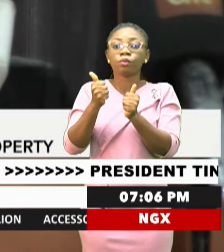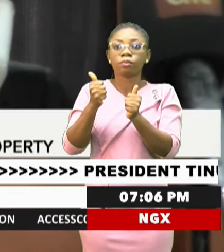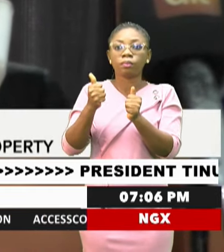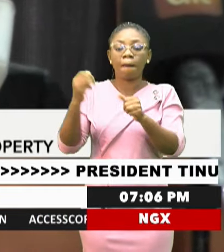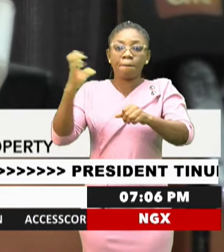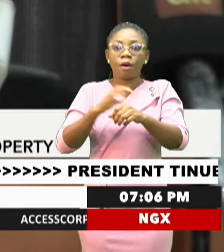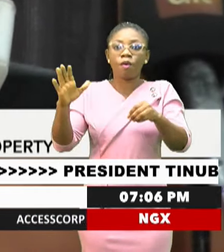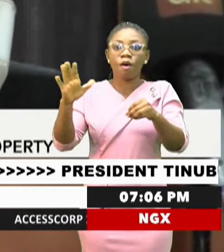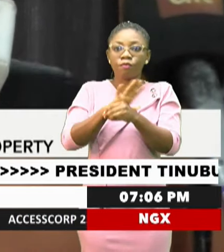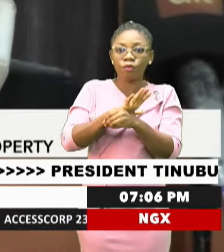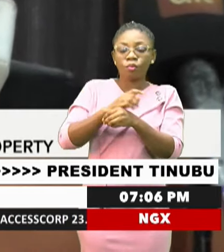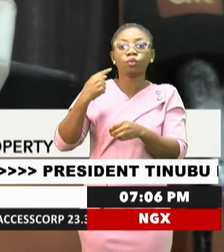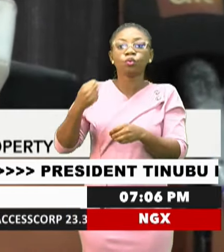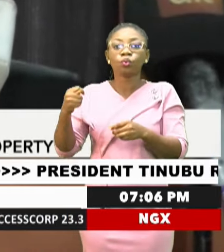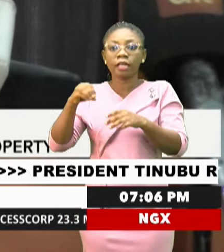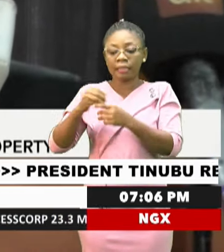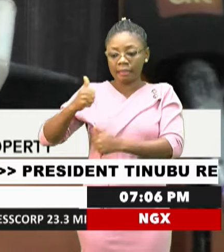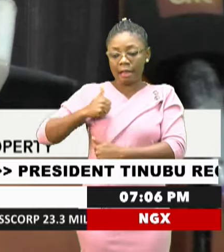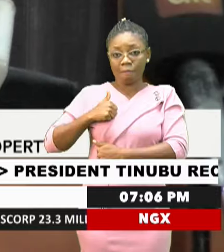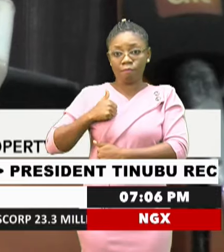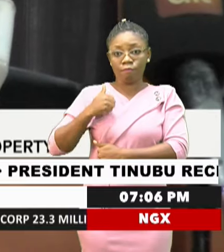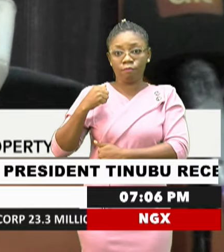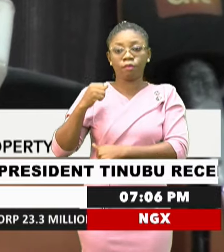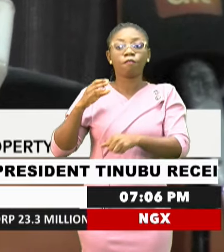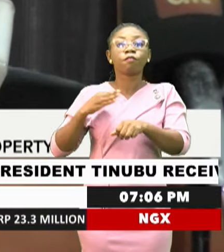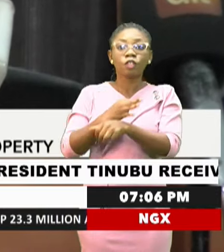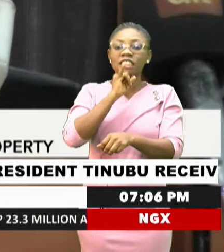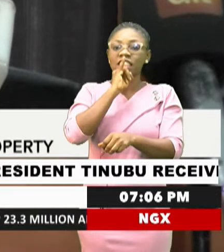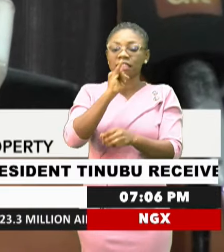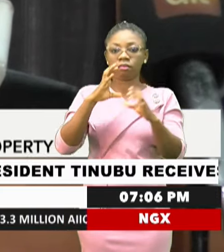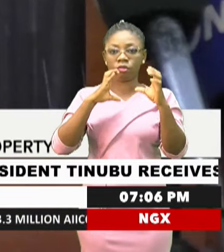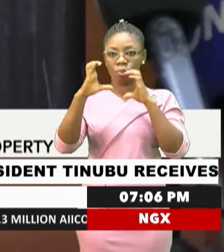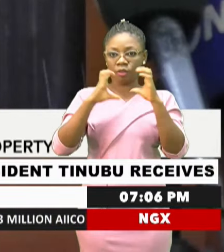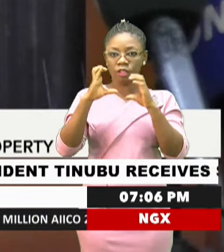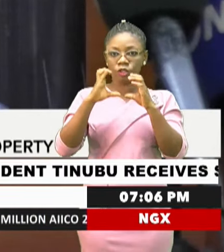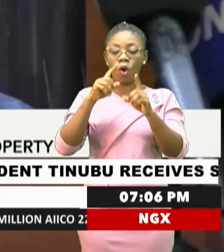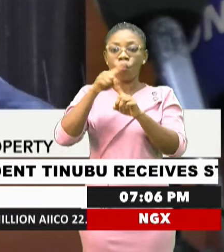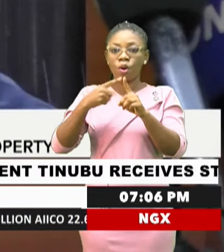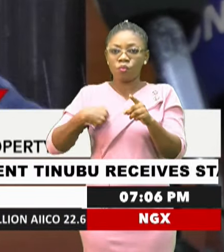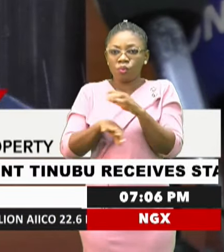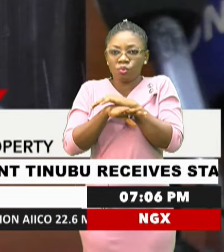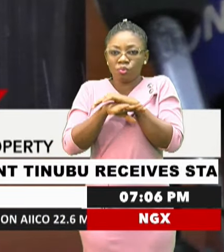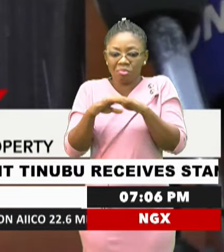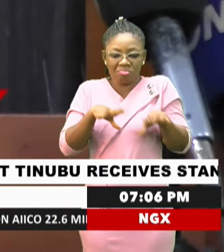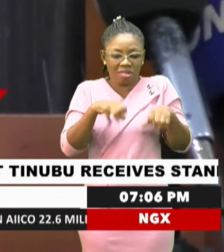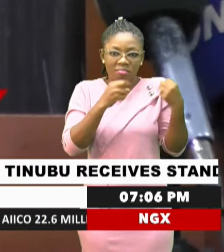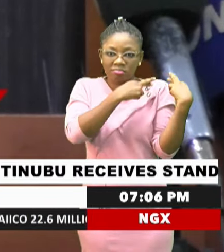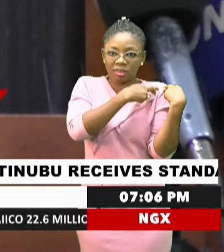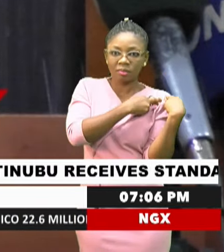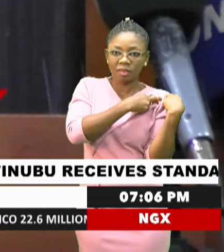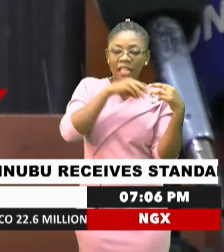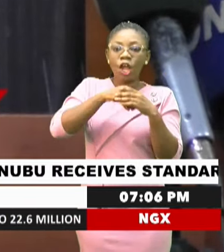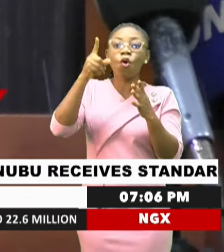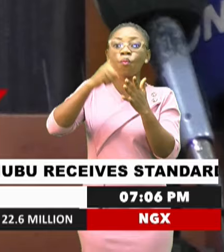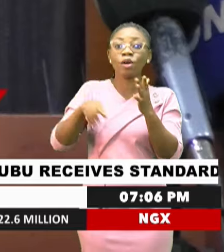in the armed forces is communication. When we don't take responsibility in